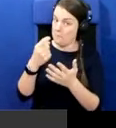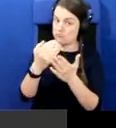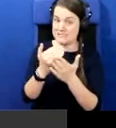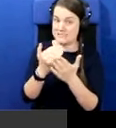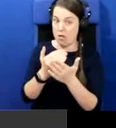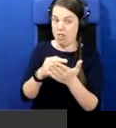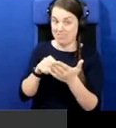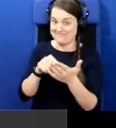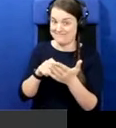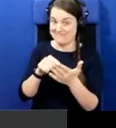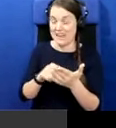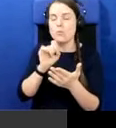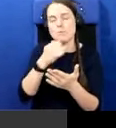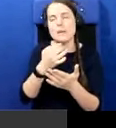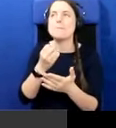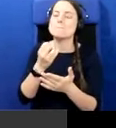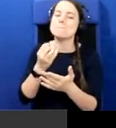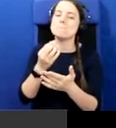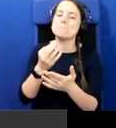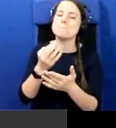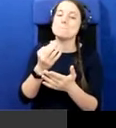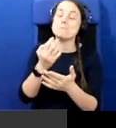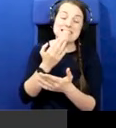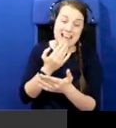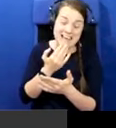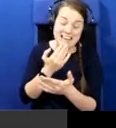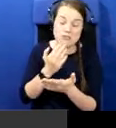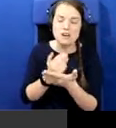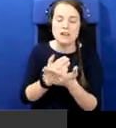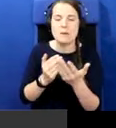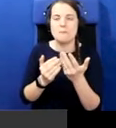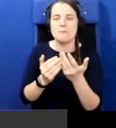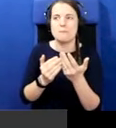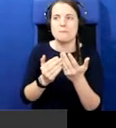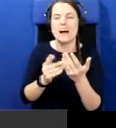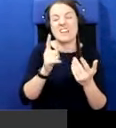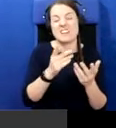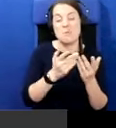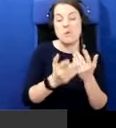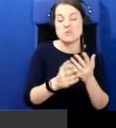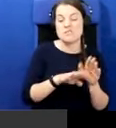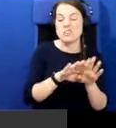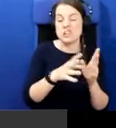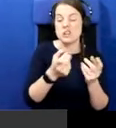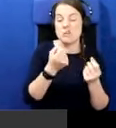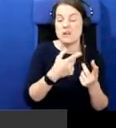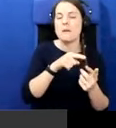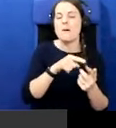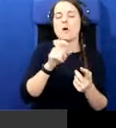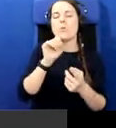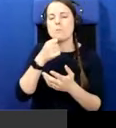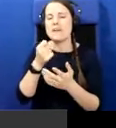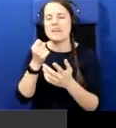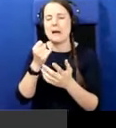mistake. And I think actually, to be honest, most of Northern nationalism gets this. Um, it would be a mistake to send out the signal.